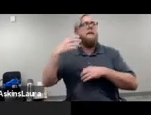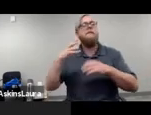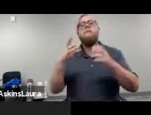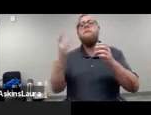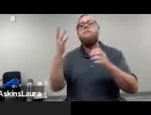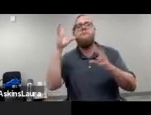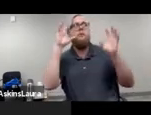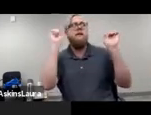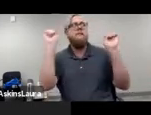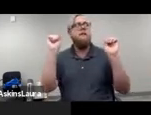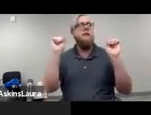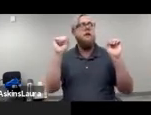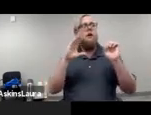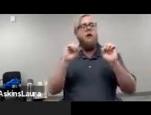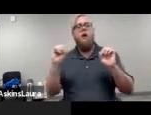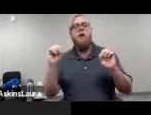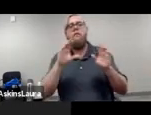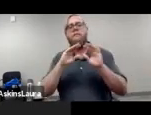the Blind.